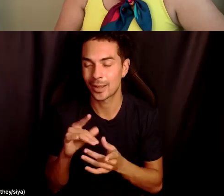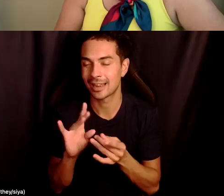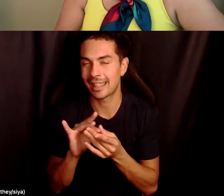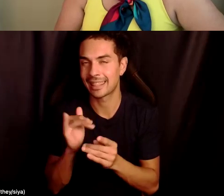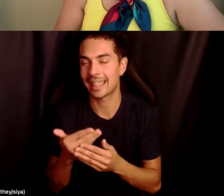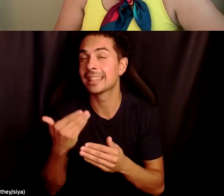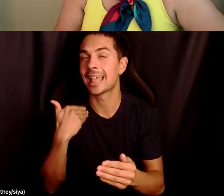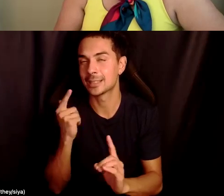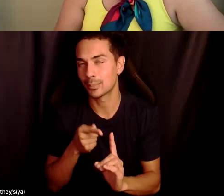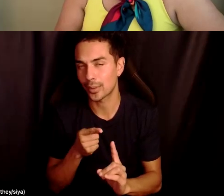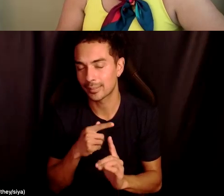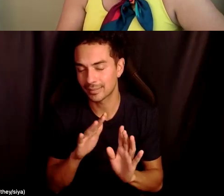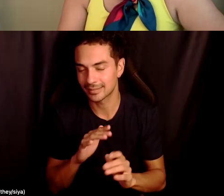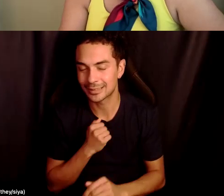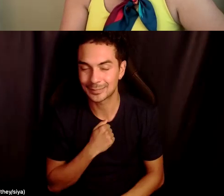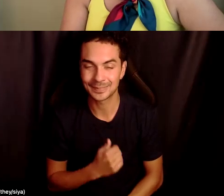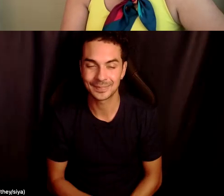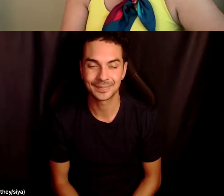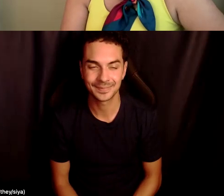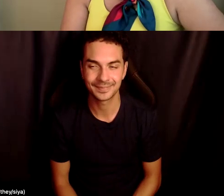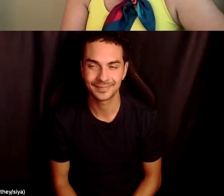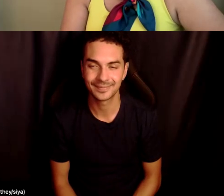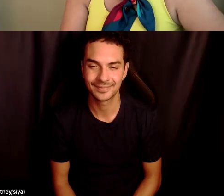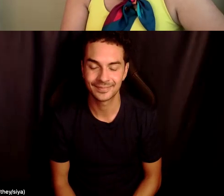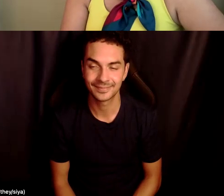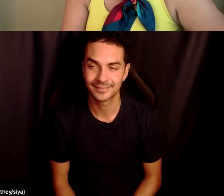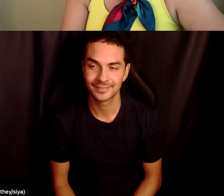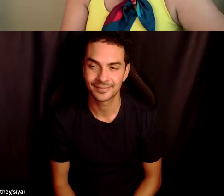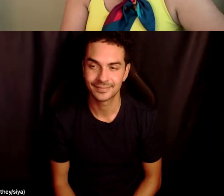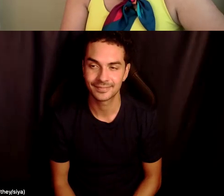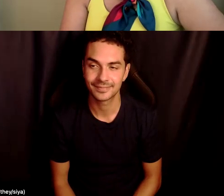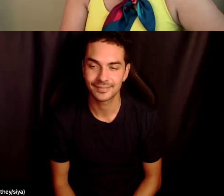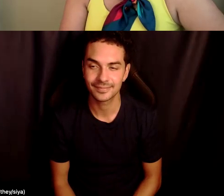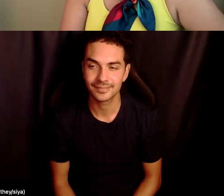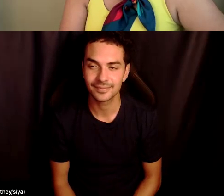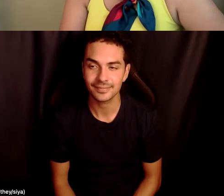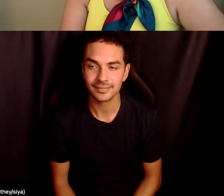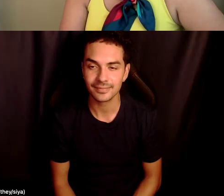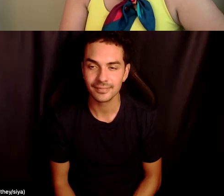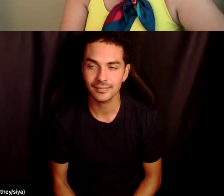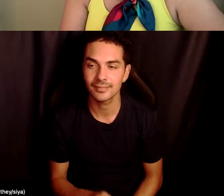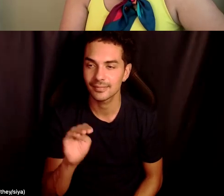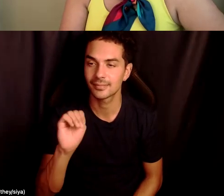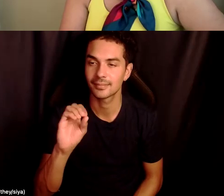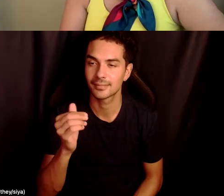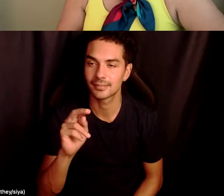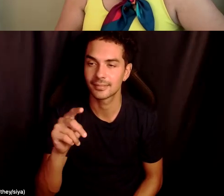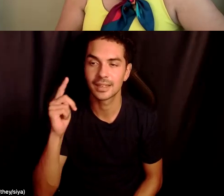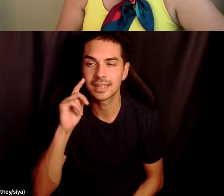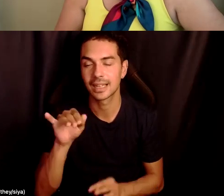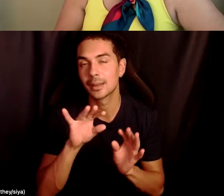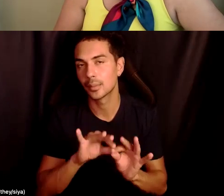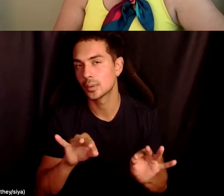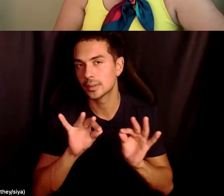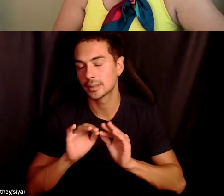think that's important. I think